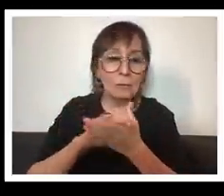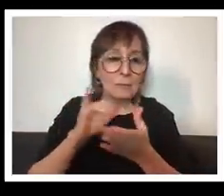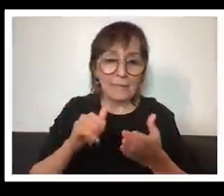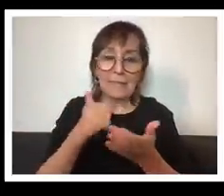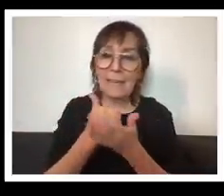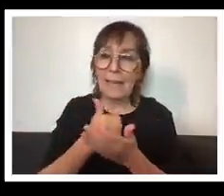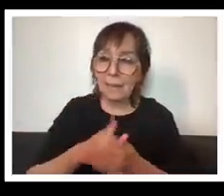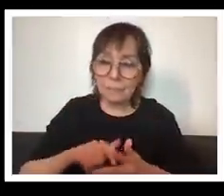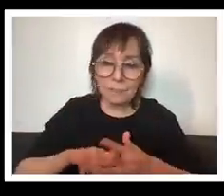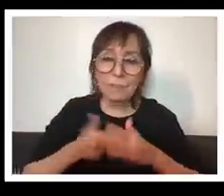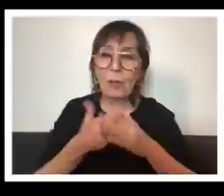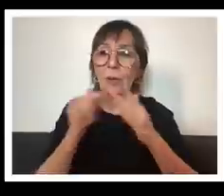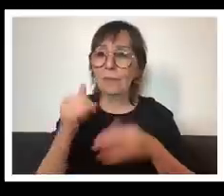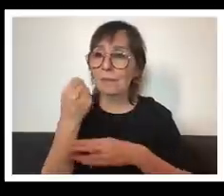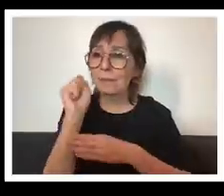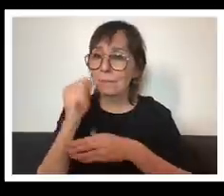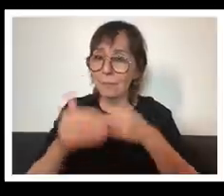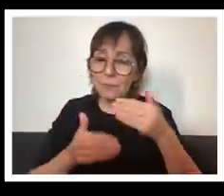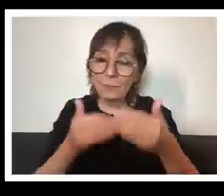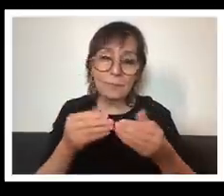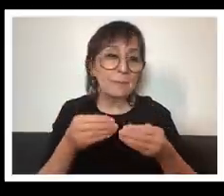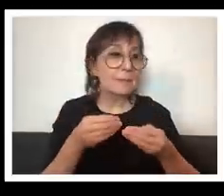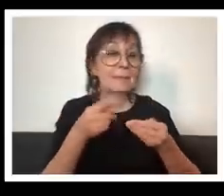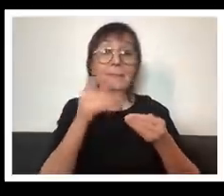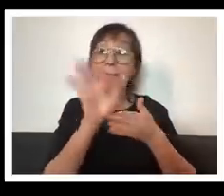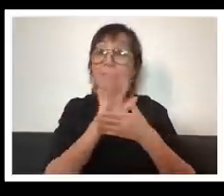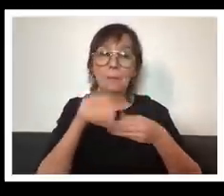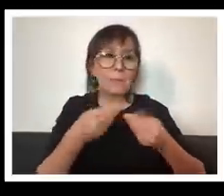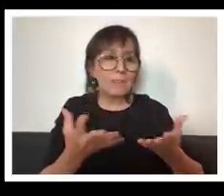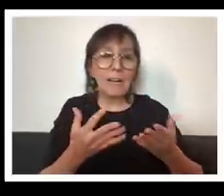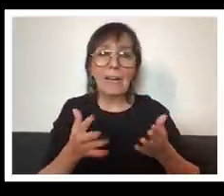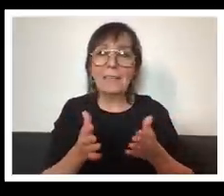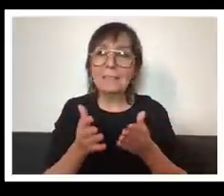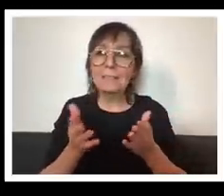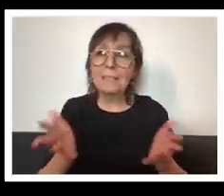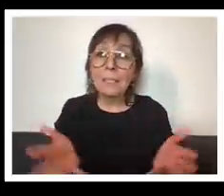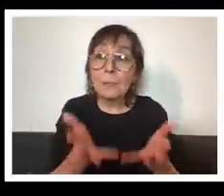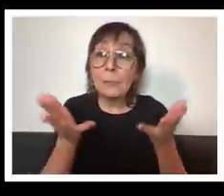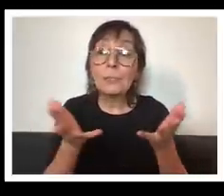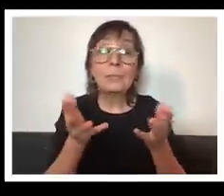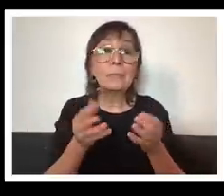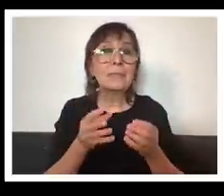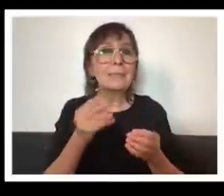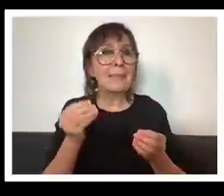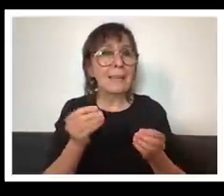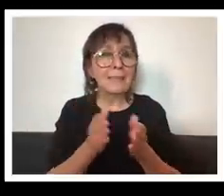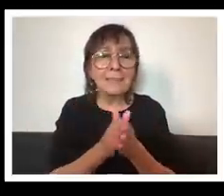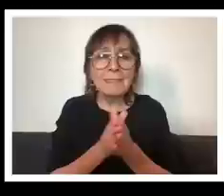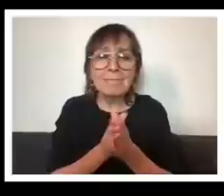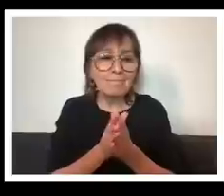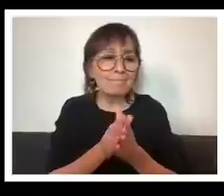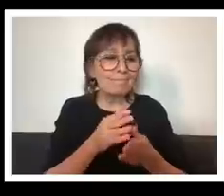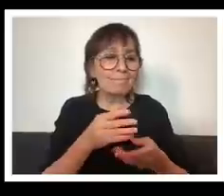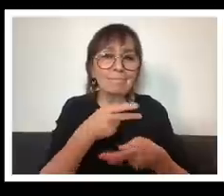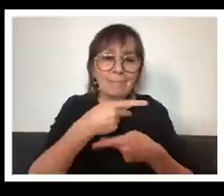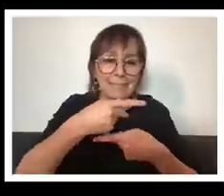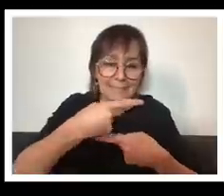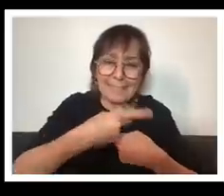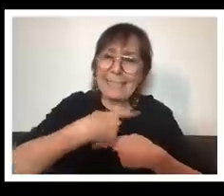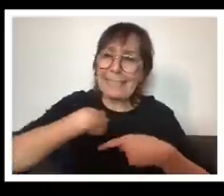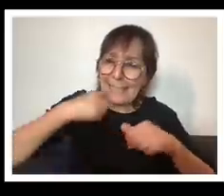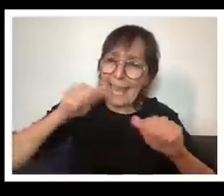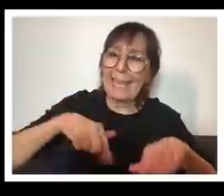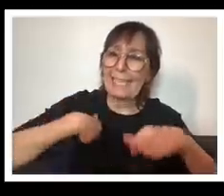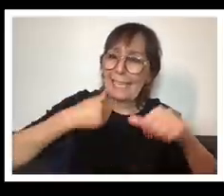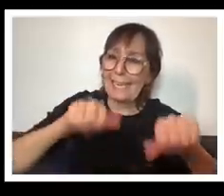provide encouragement uh and nurturing to the young people who are uh coming up uh